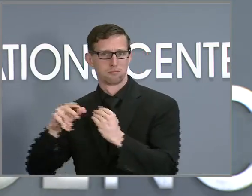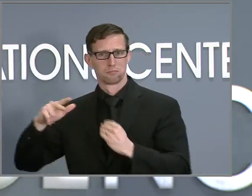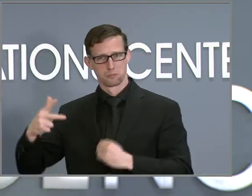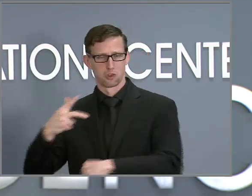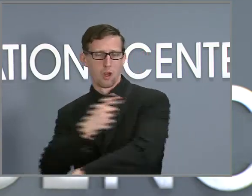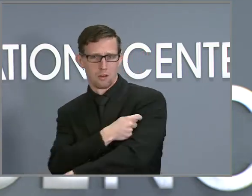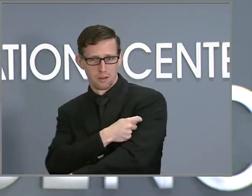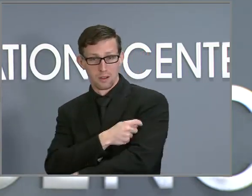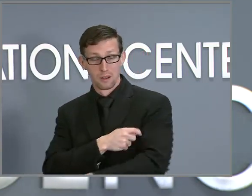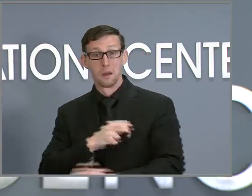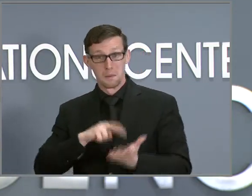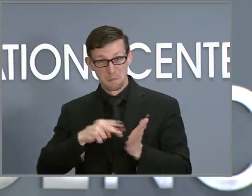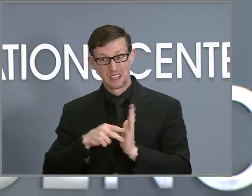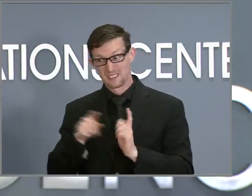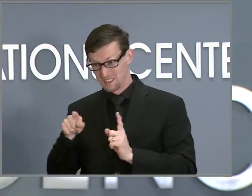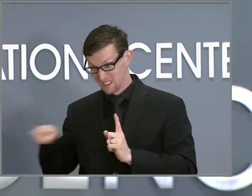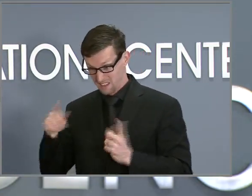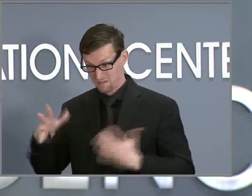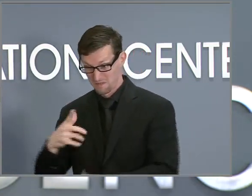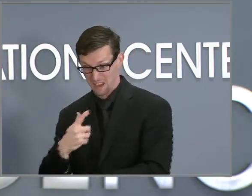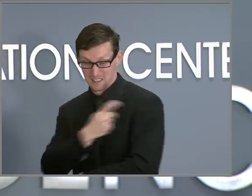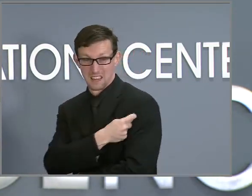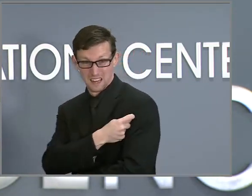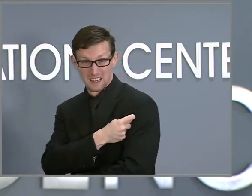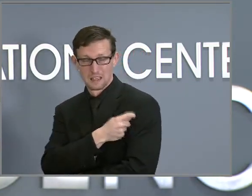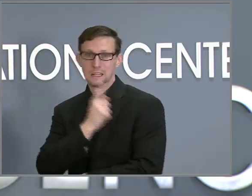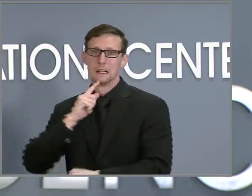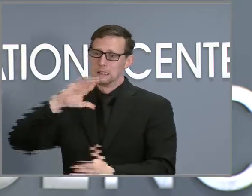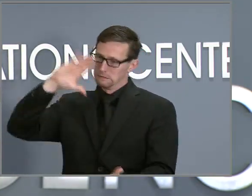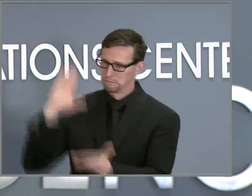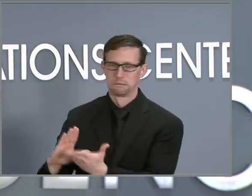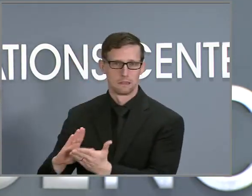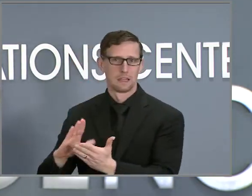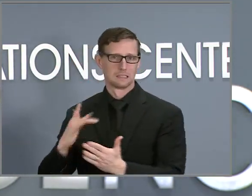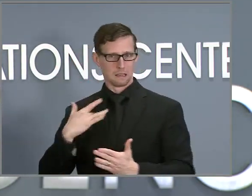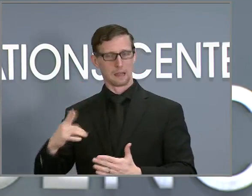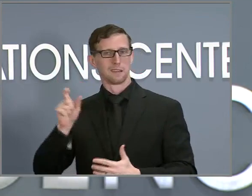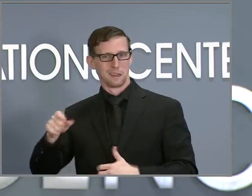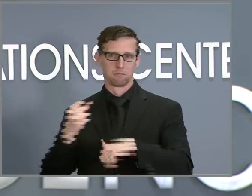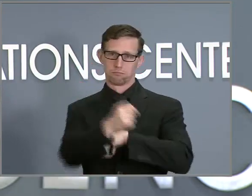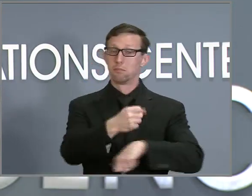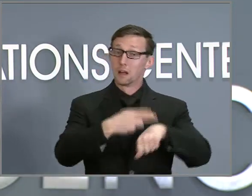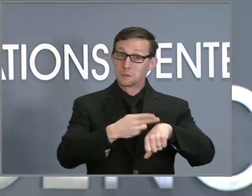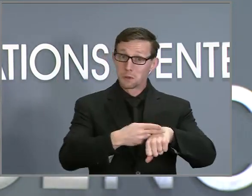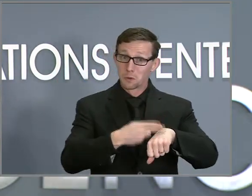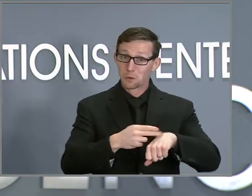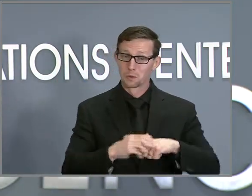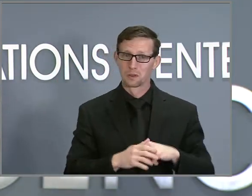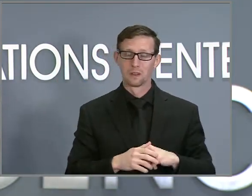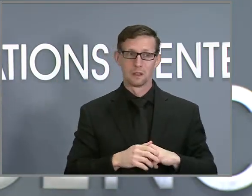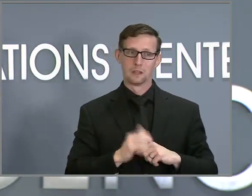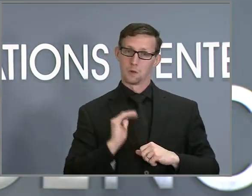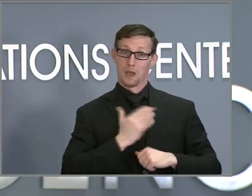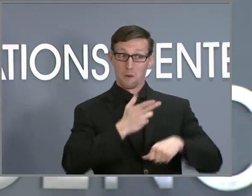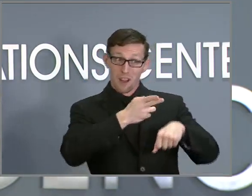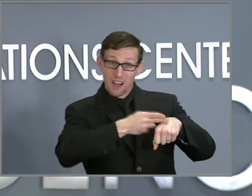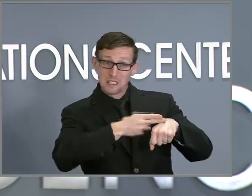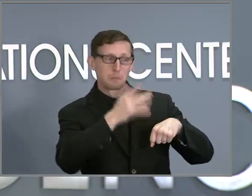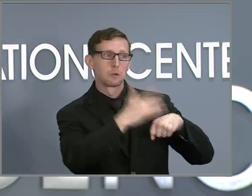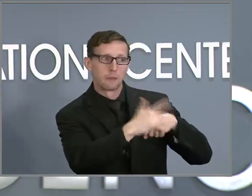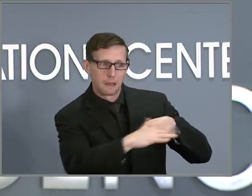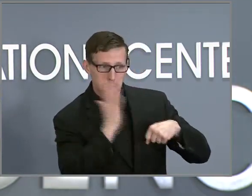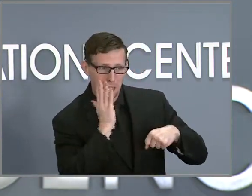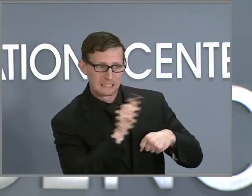chances of needing hospital level care. This hospital capacity is important, but we know that many of our